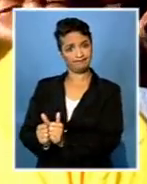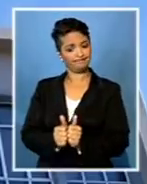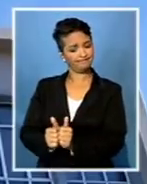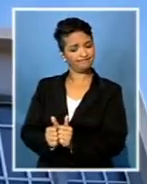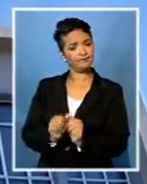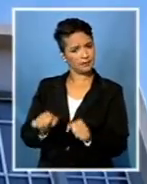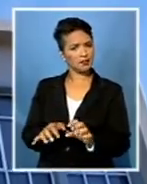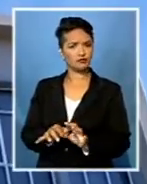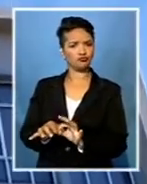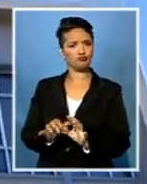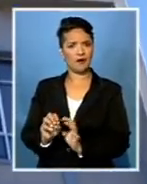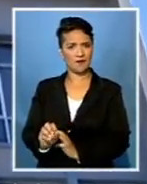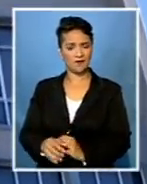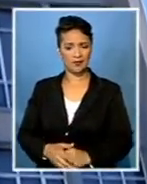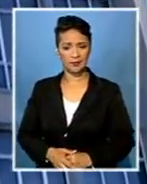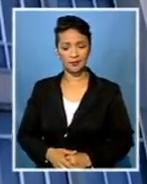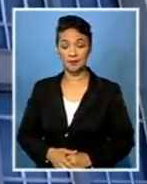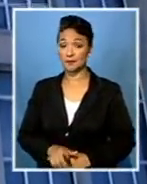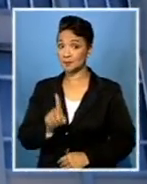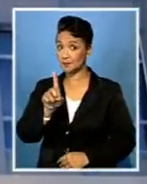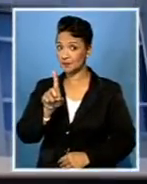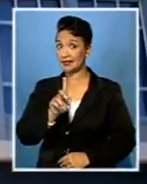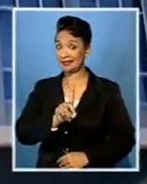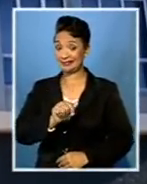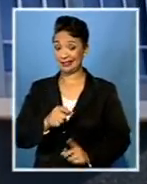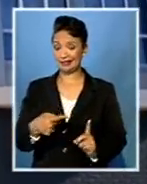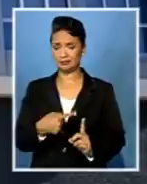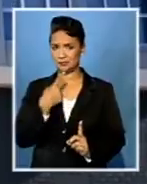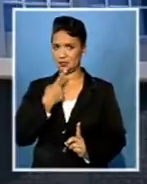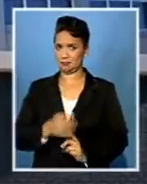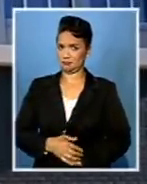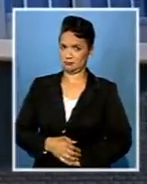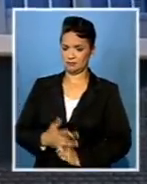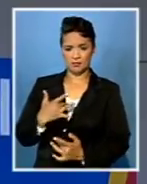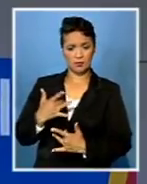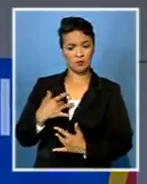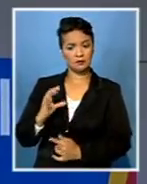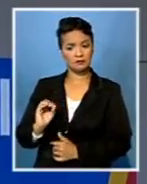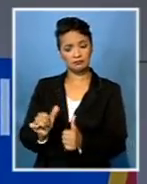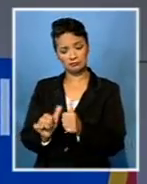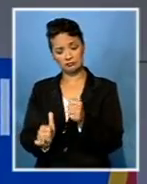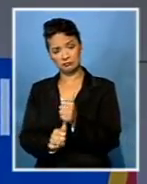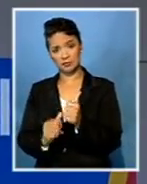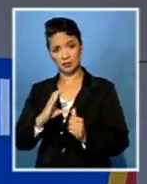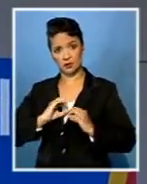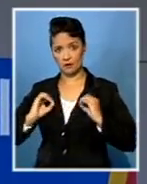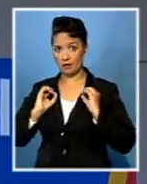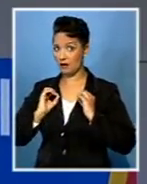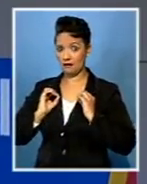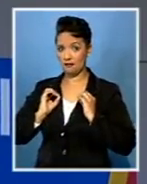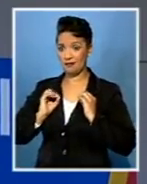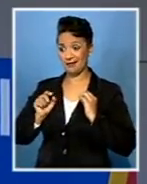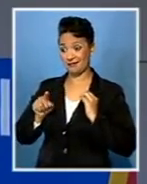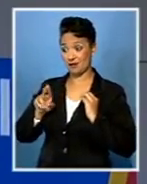we're working together. In contrast, the DA is still concerned about Bobani as the deputy mayor. The party wants Holomisa